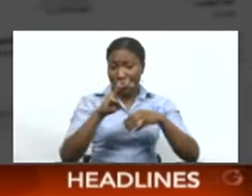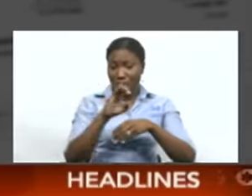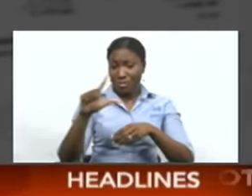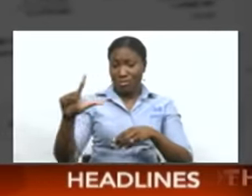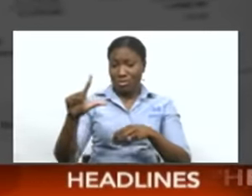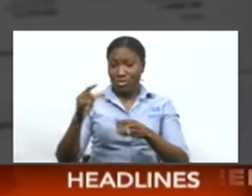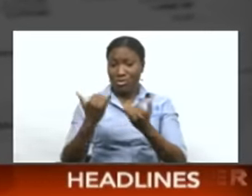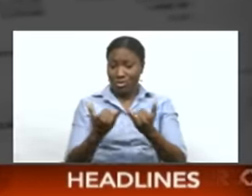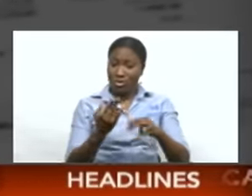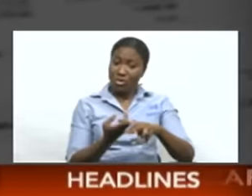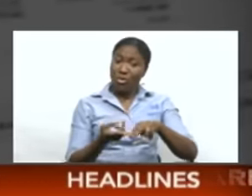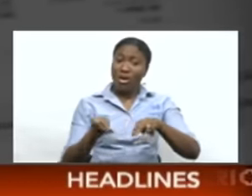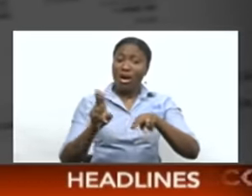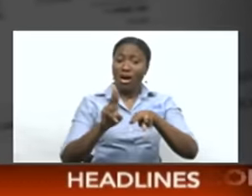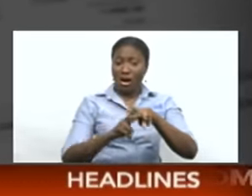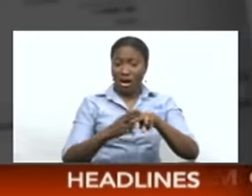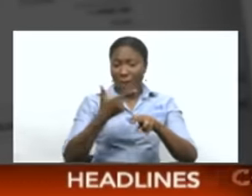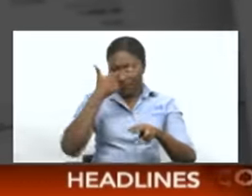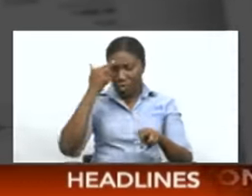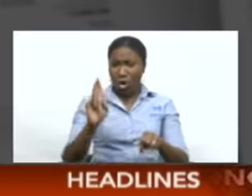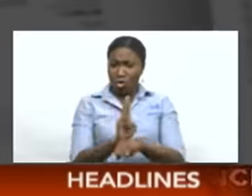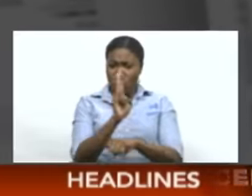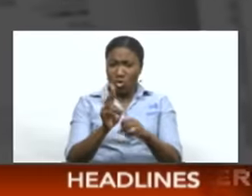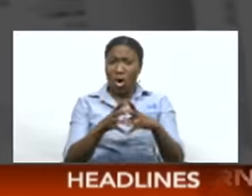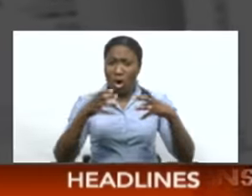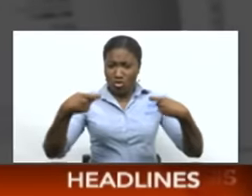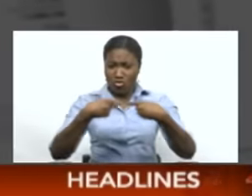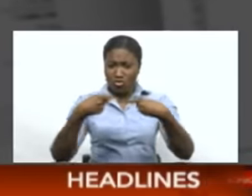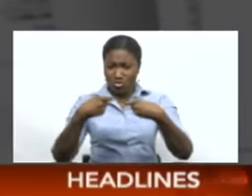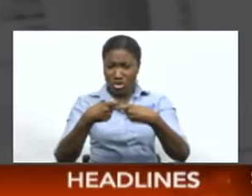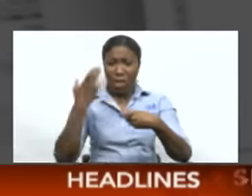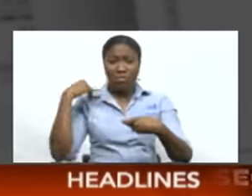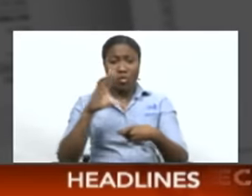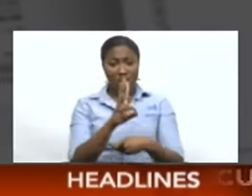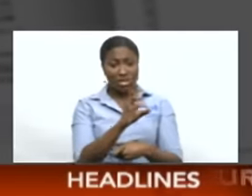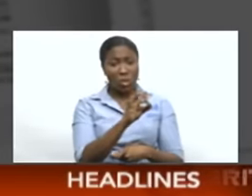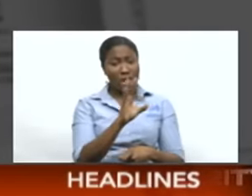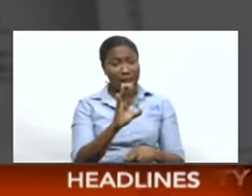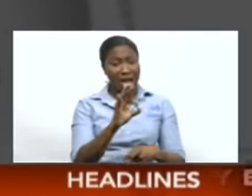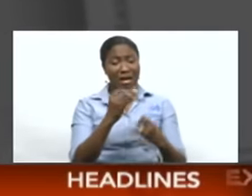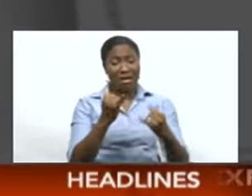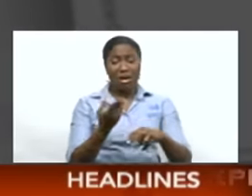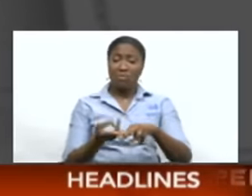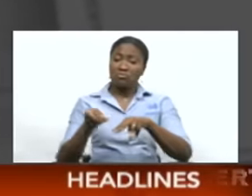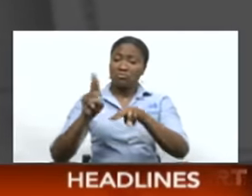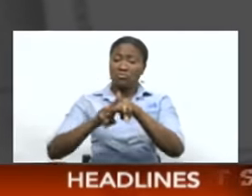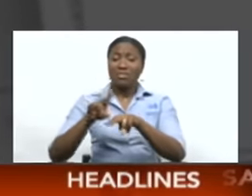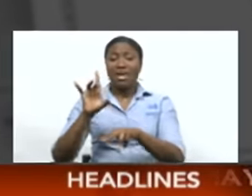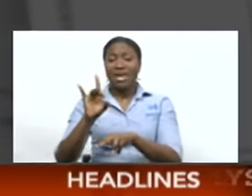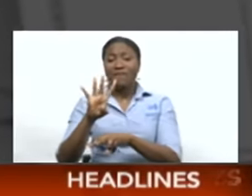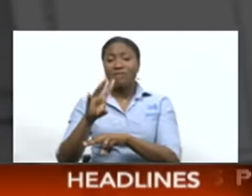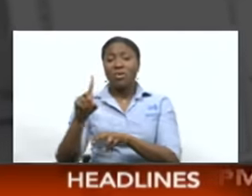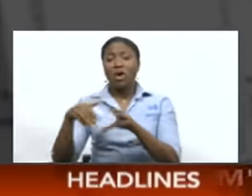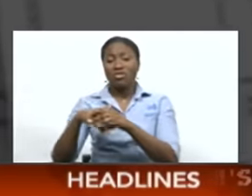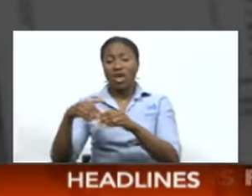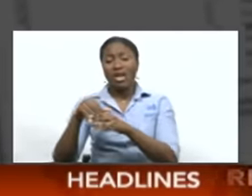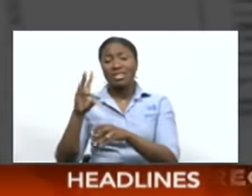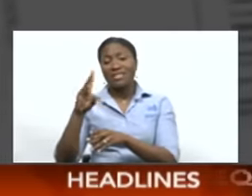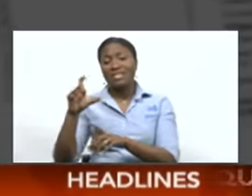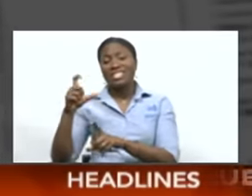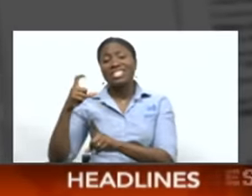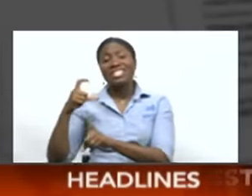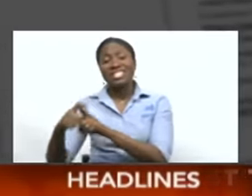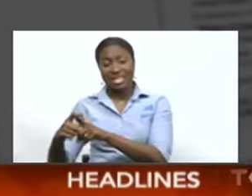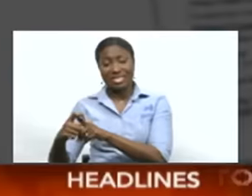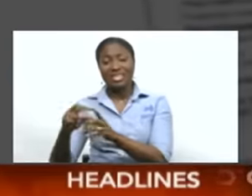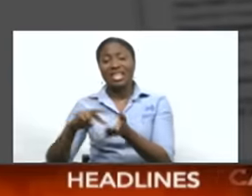given my consumption, moves from $609 to $841.76, representing